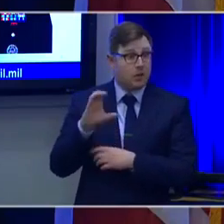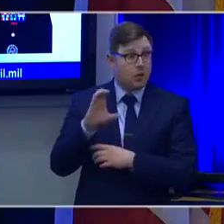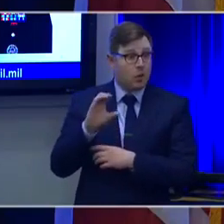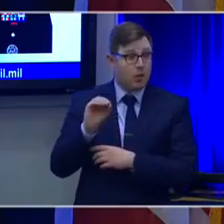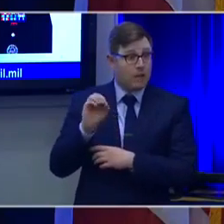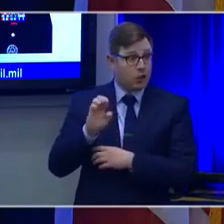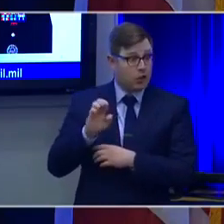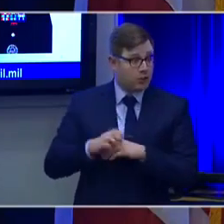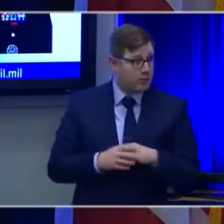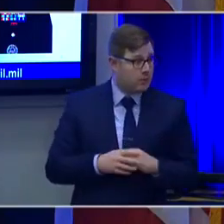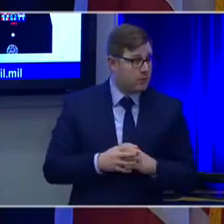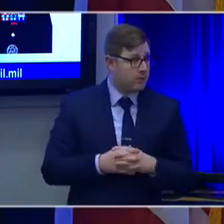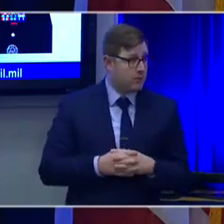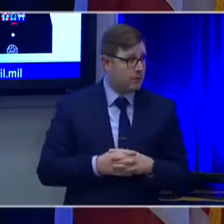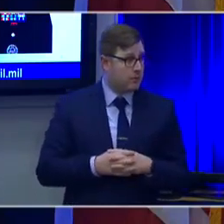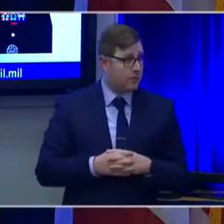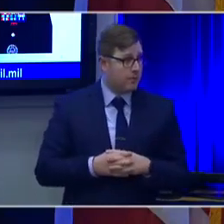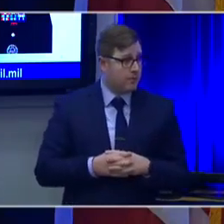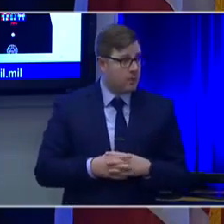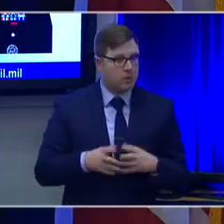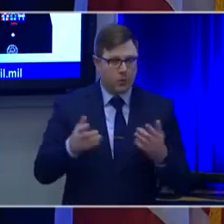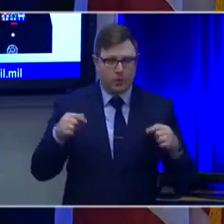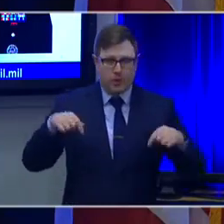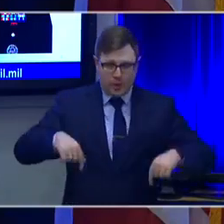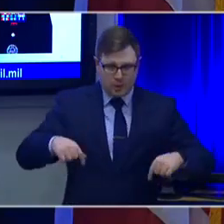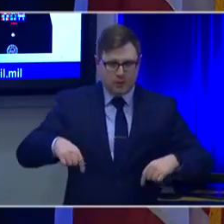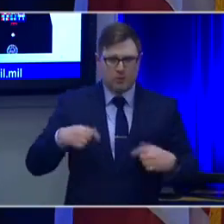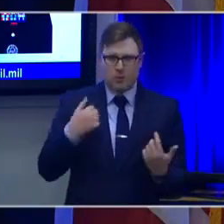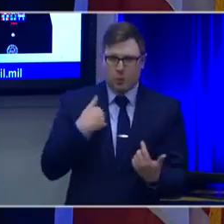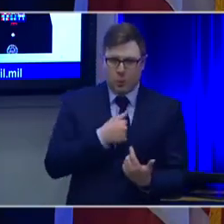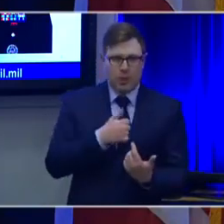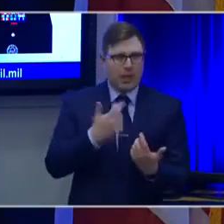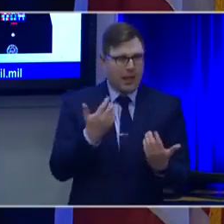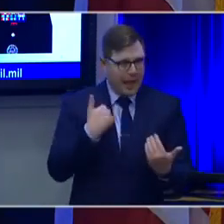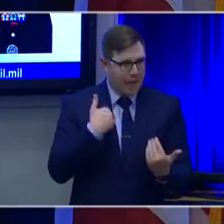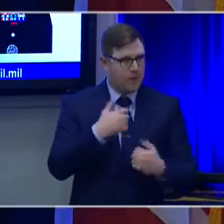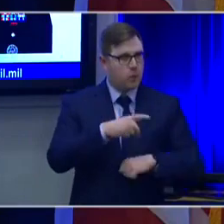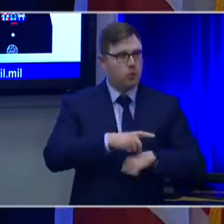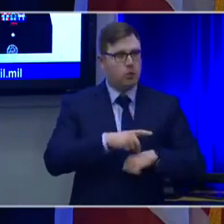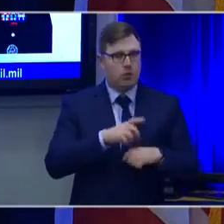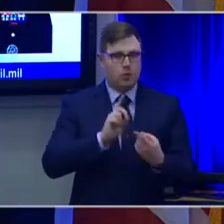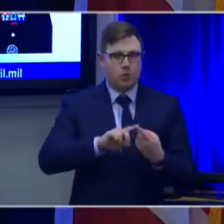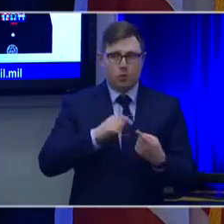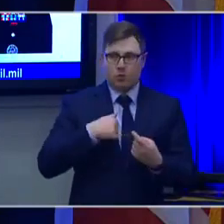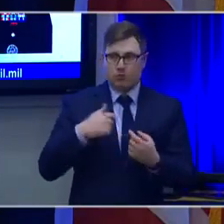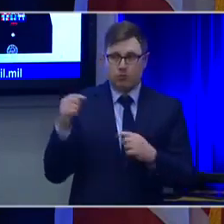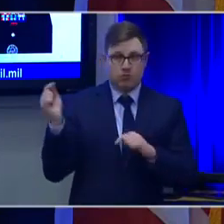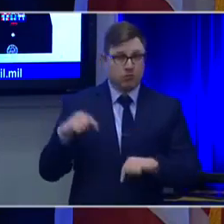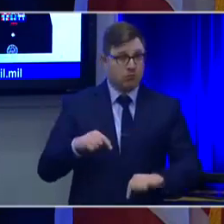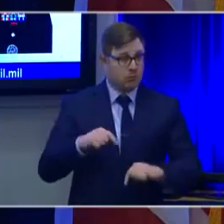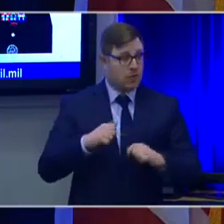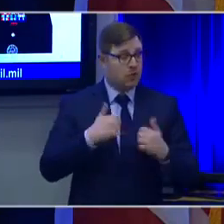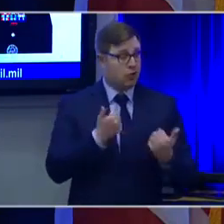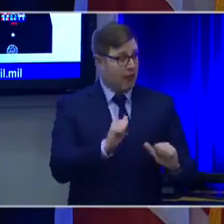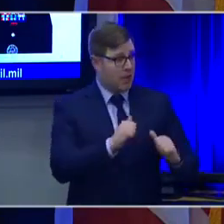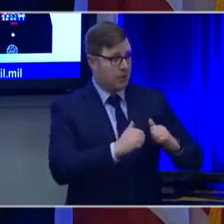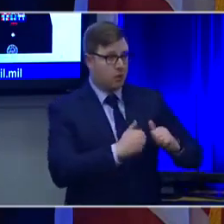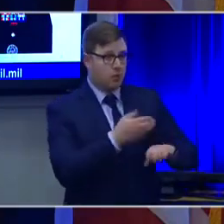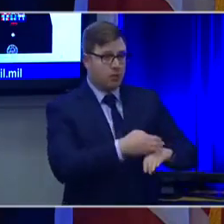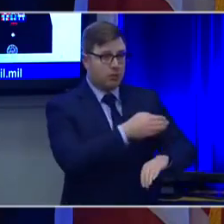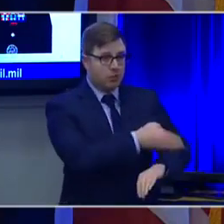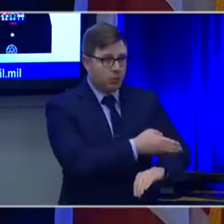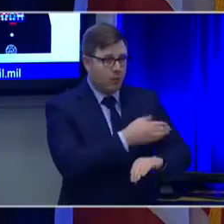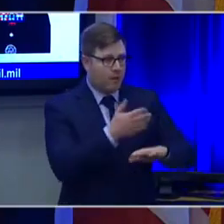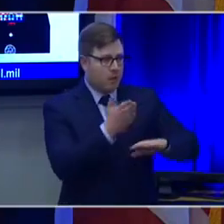commissioned by the administration to fix the nation's infrastructure, to repair, replace, improve infrastructure